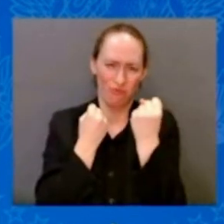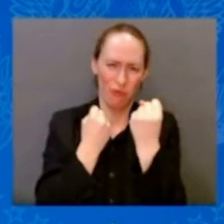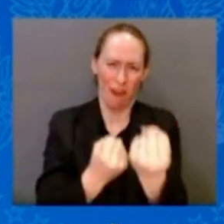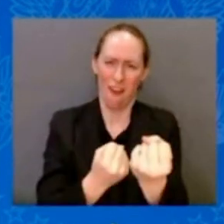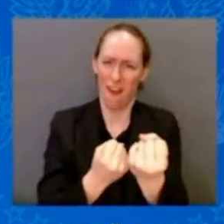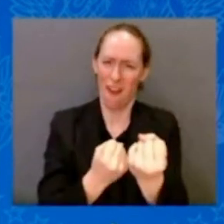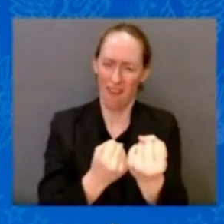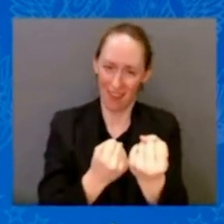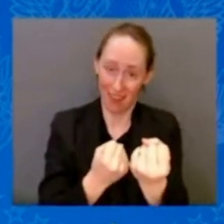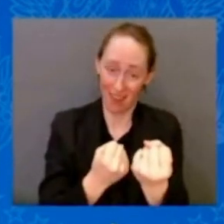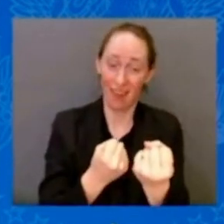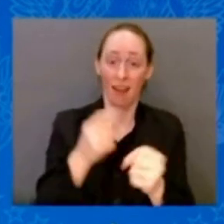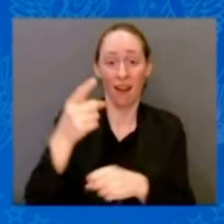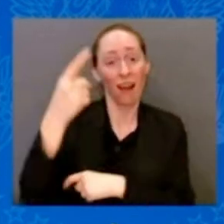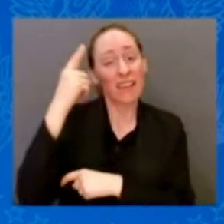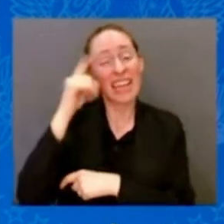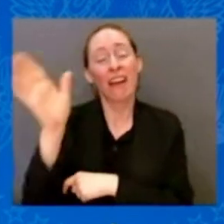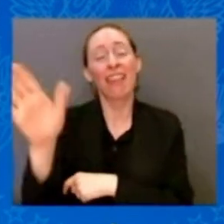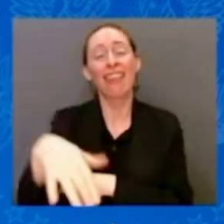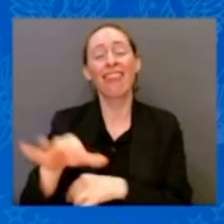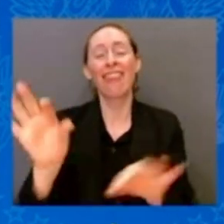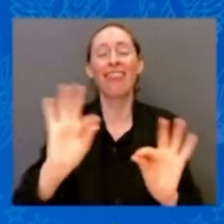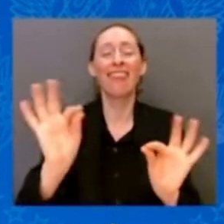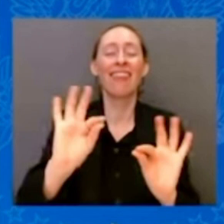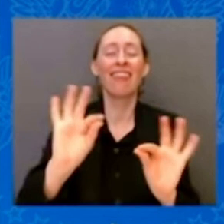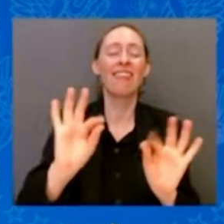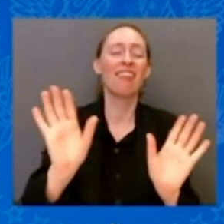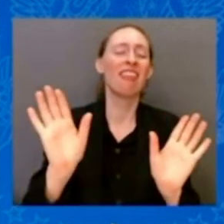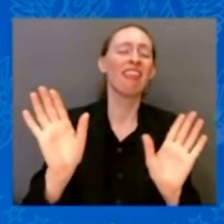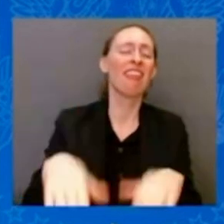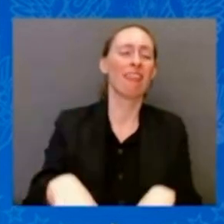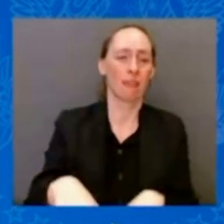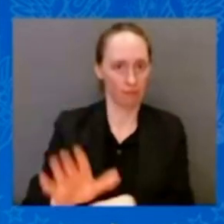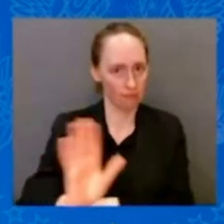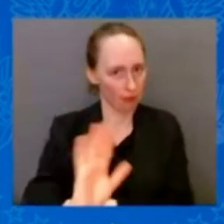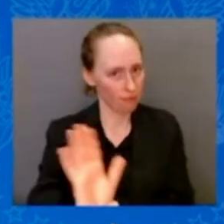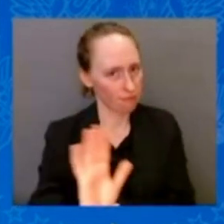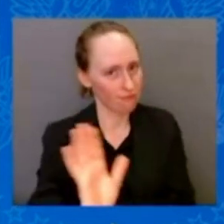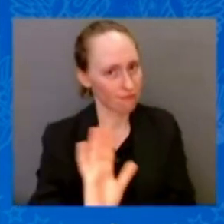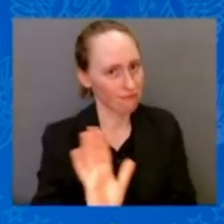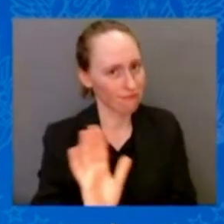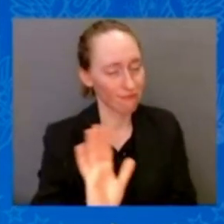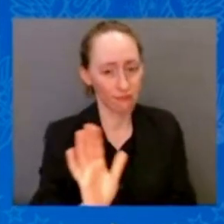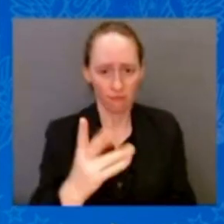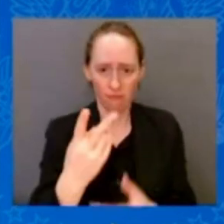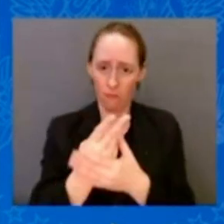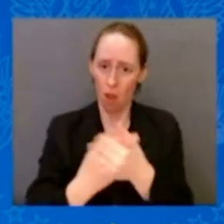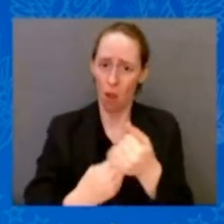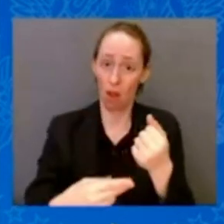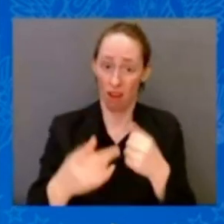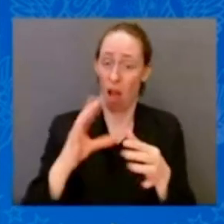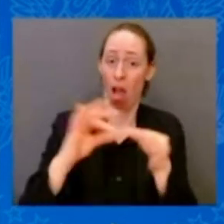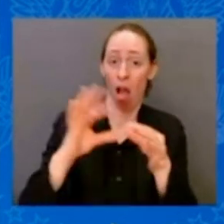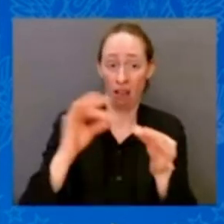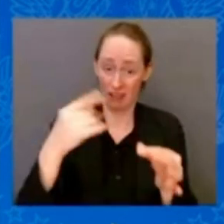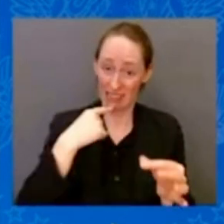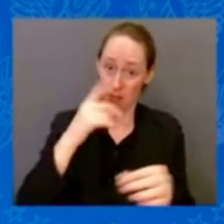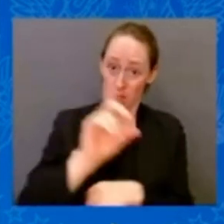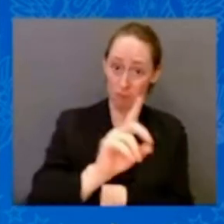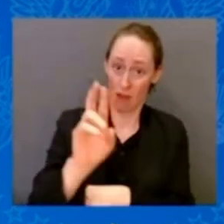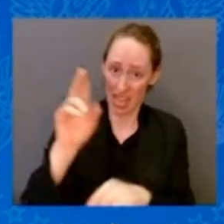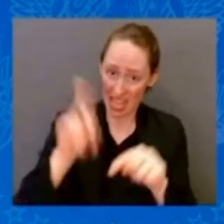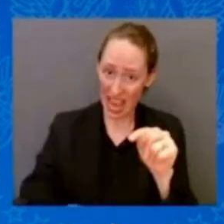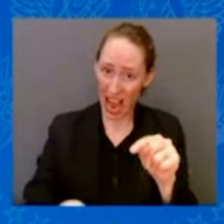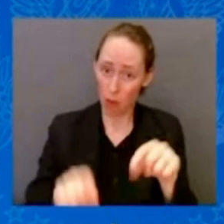that Democrats and Republicans can't work together. But as I told my Republican friends on Tuesday, if we could work